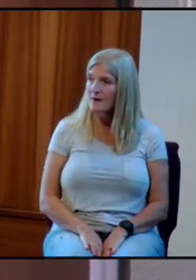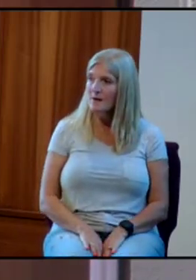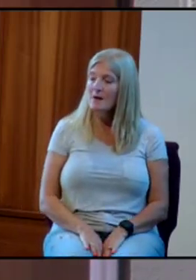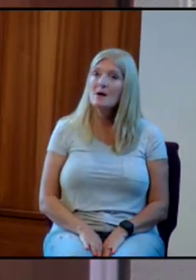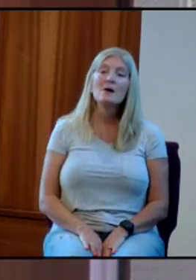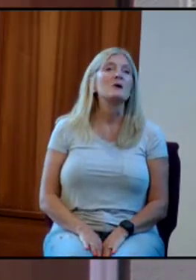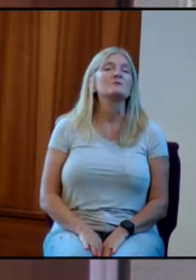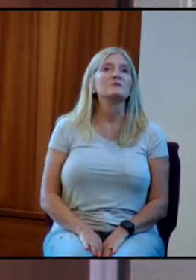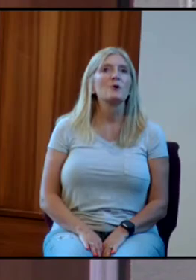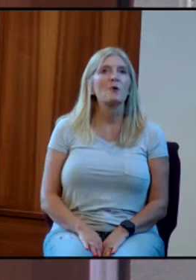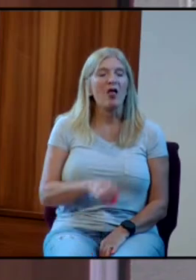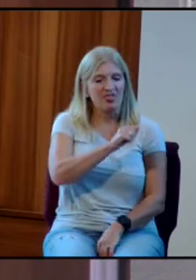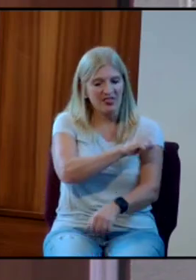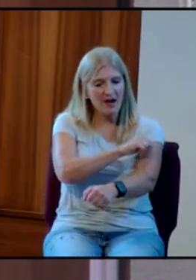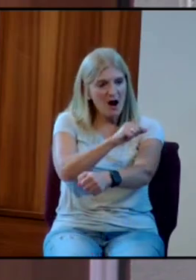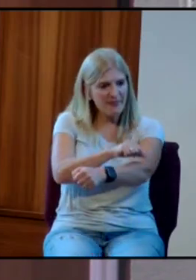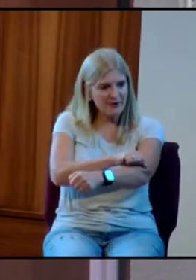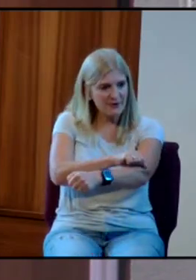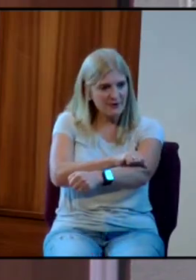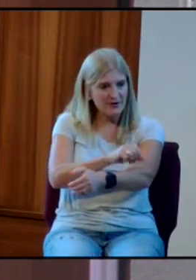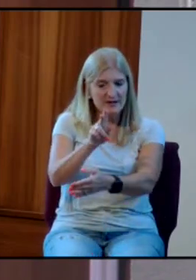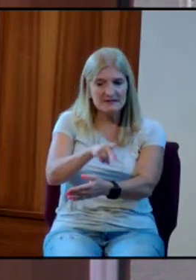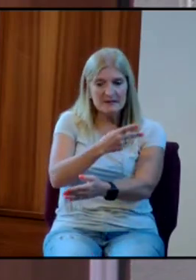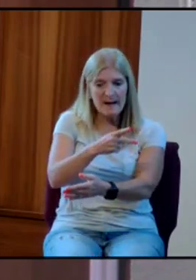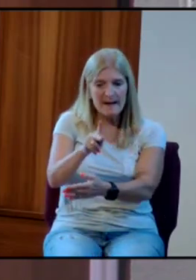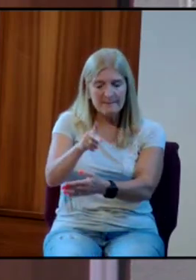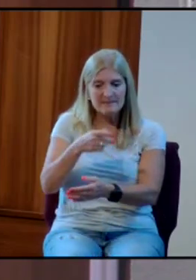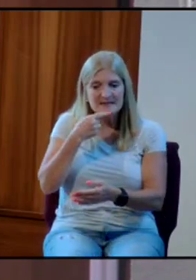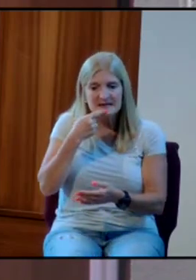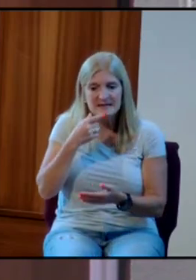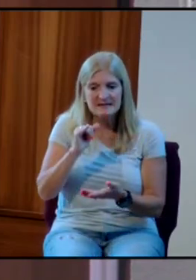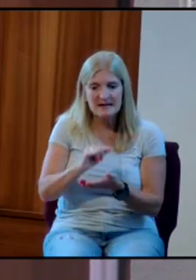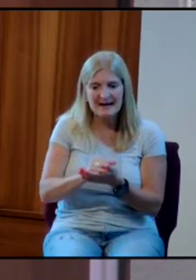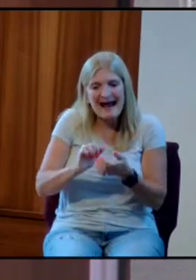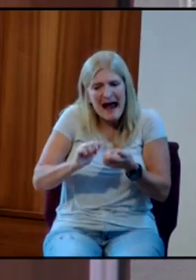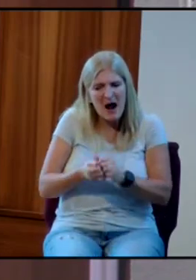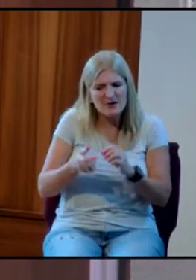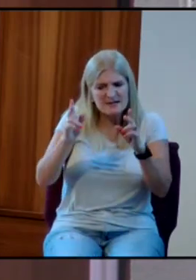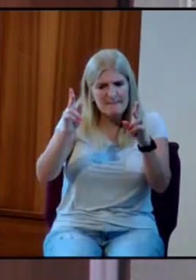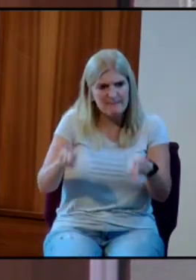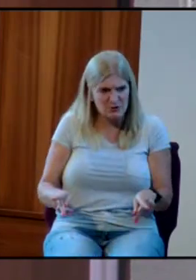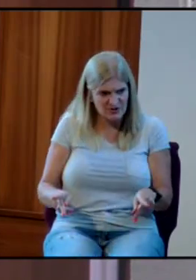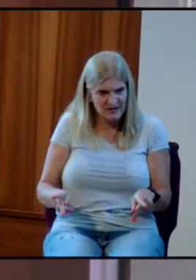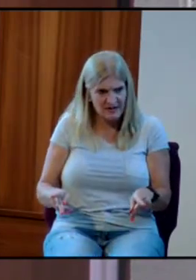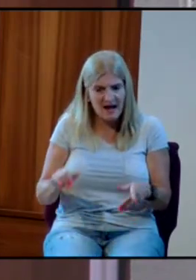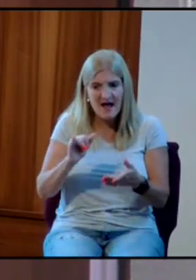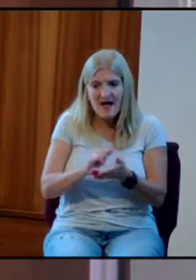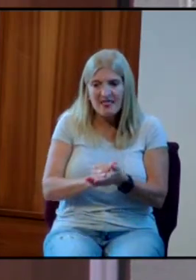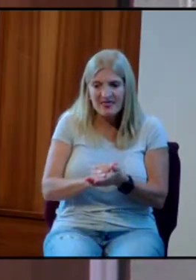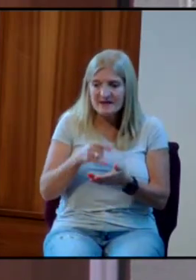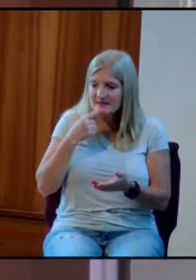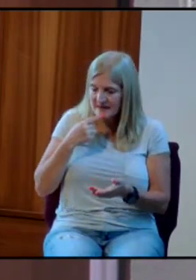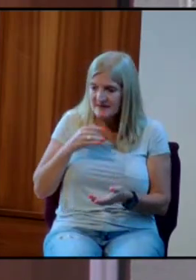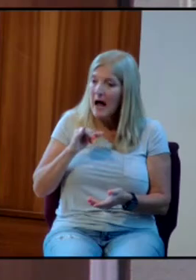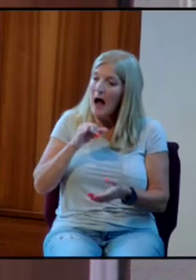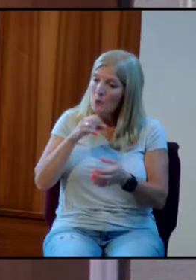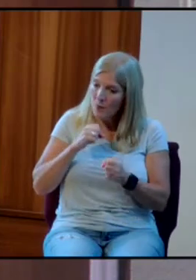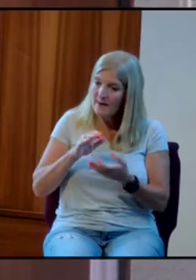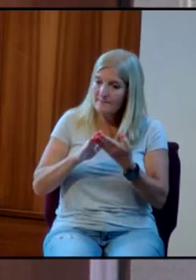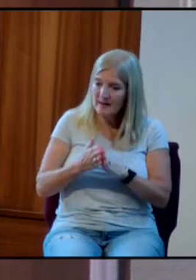psalmist says, how does a person who really has decided I want to be a good person,